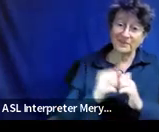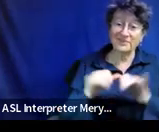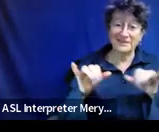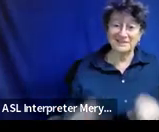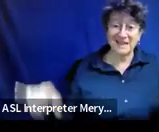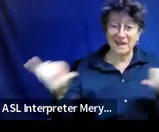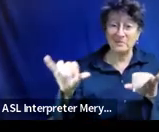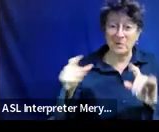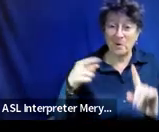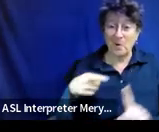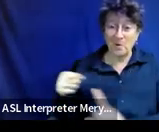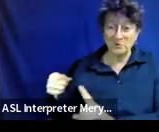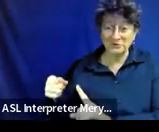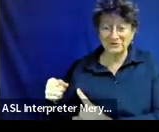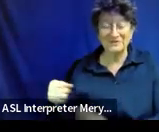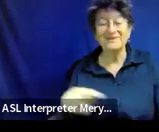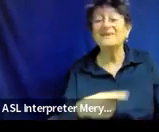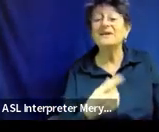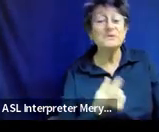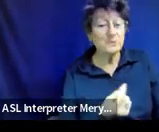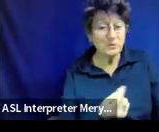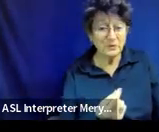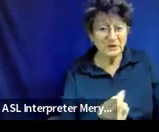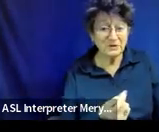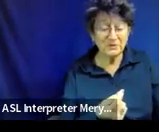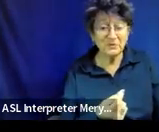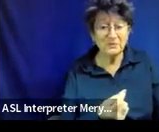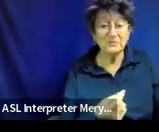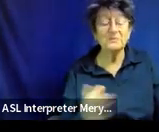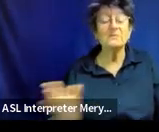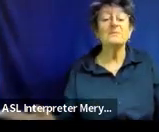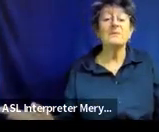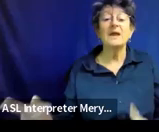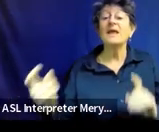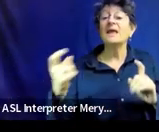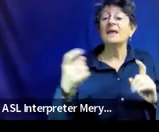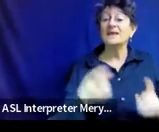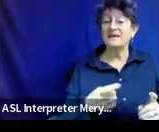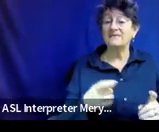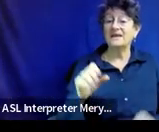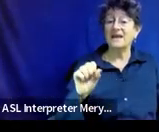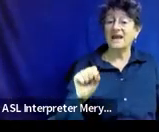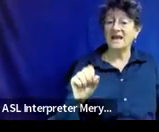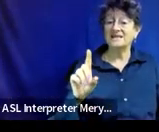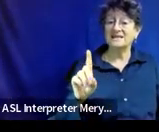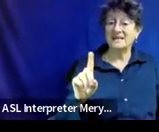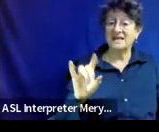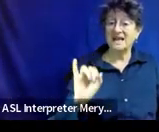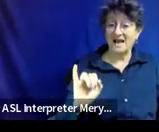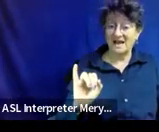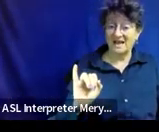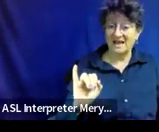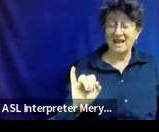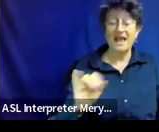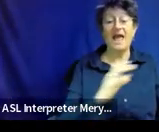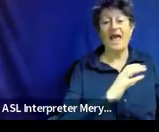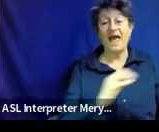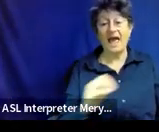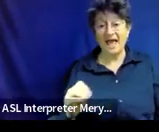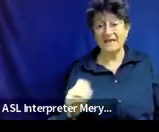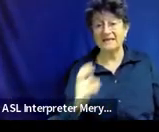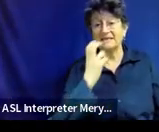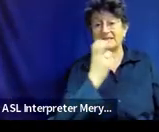So what we did was give in SDI and speech and language